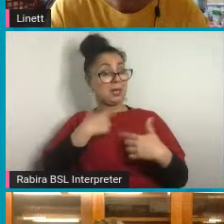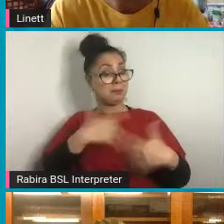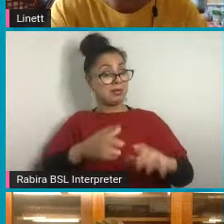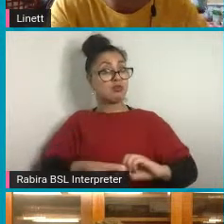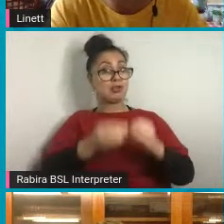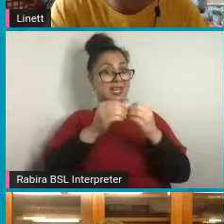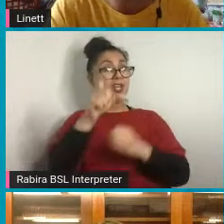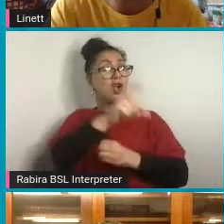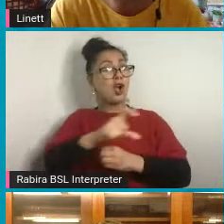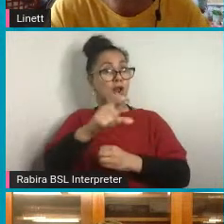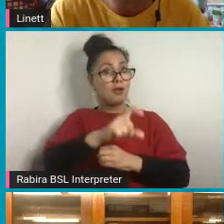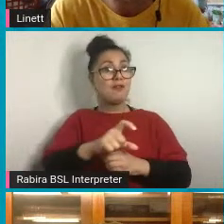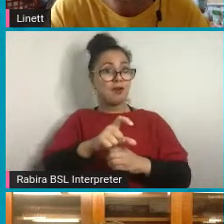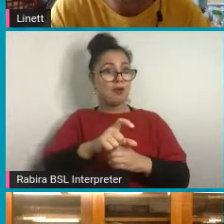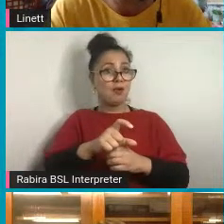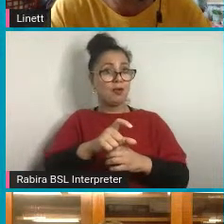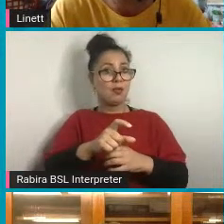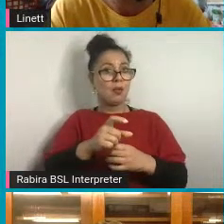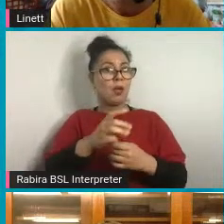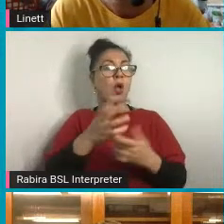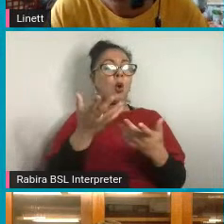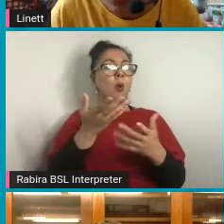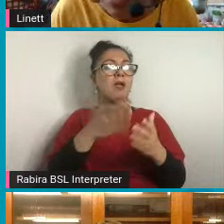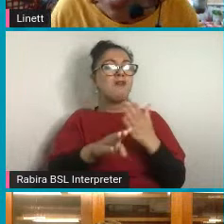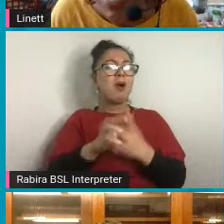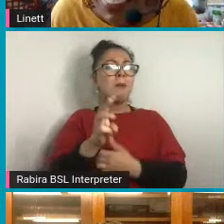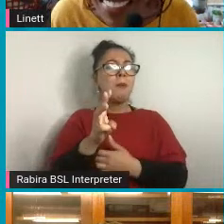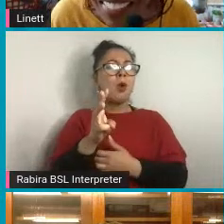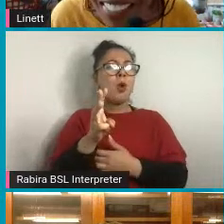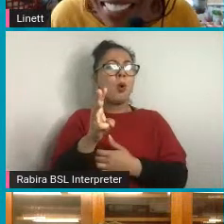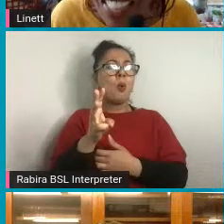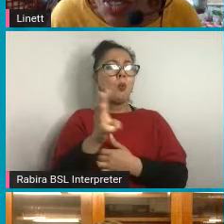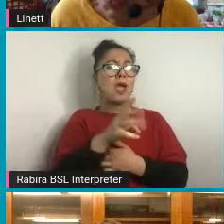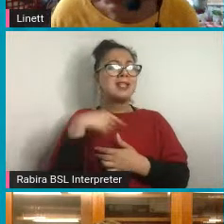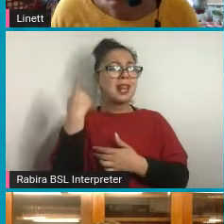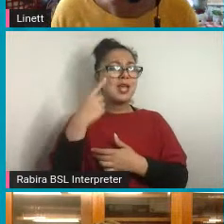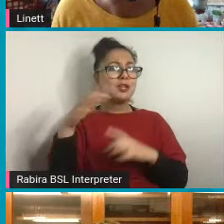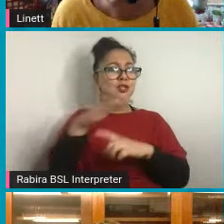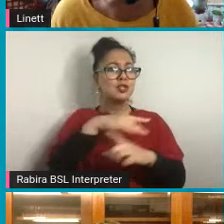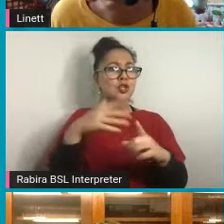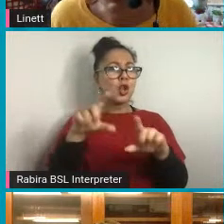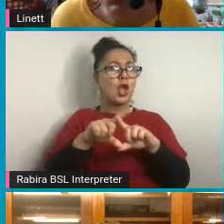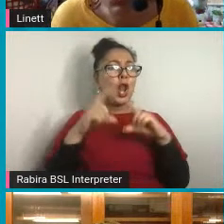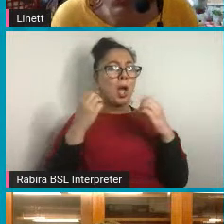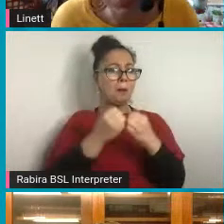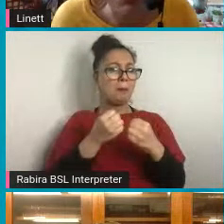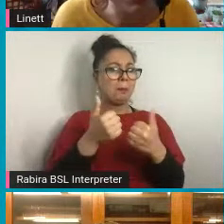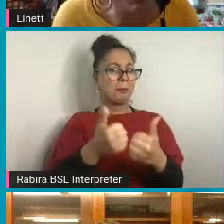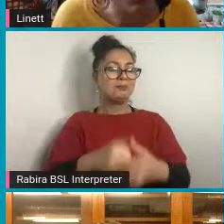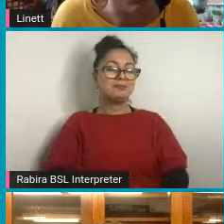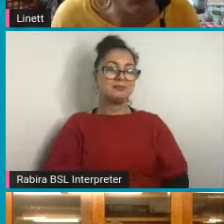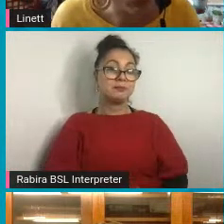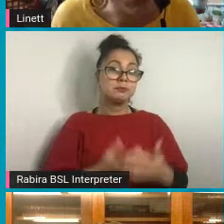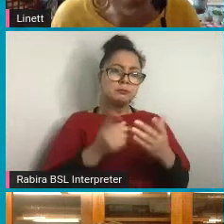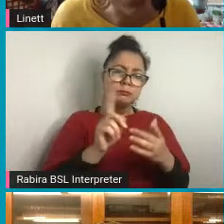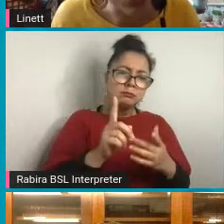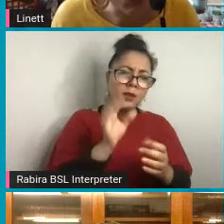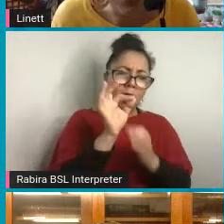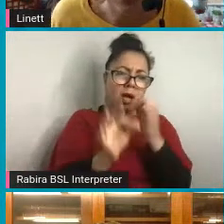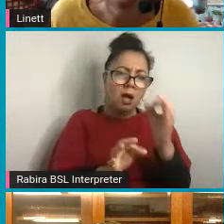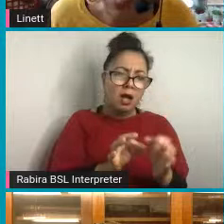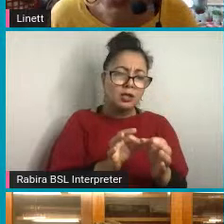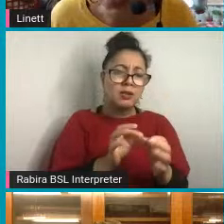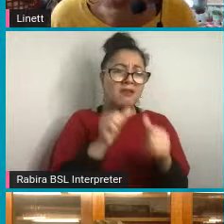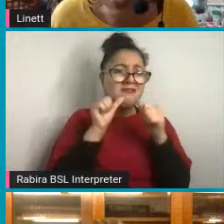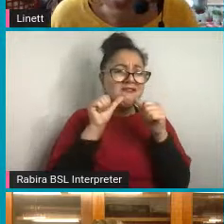West London social club. So what were some of your favorite posters